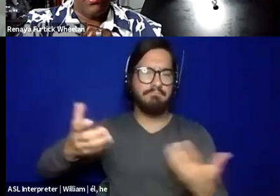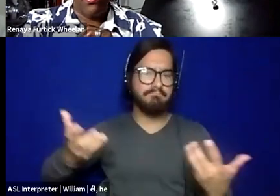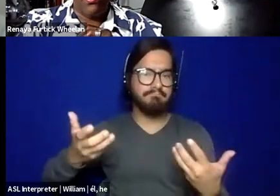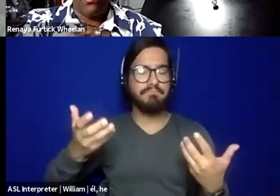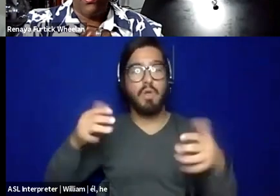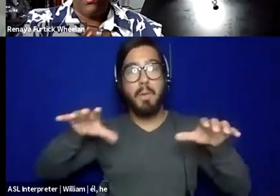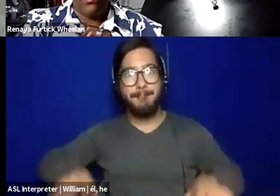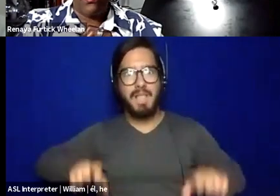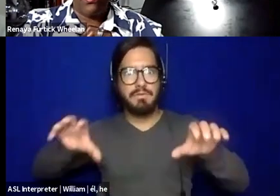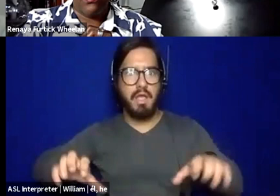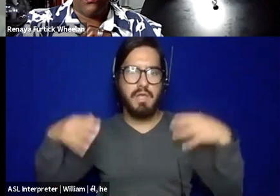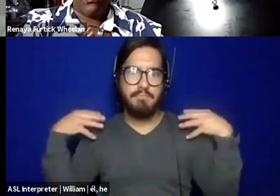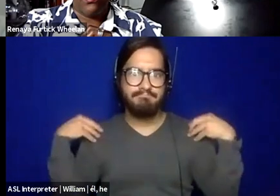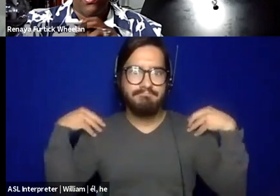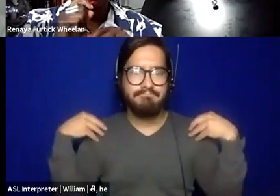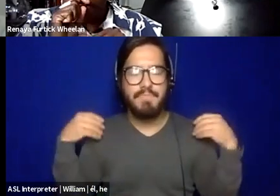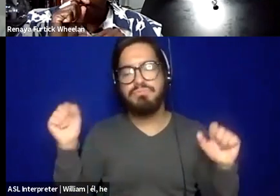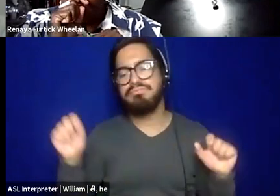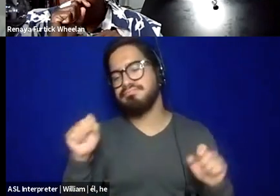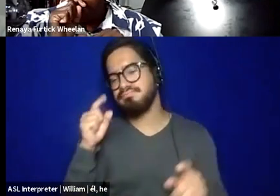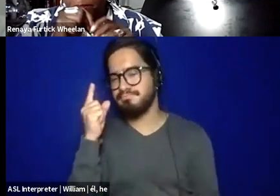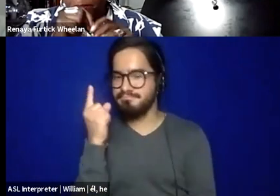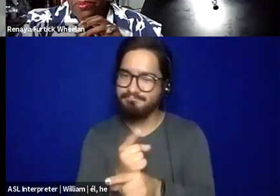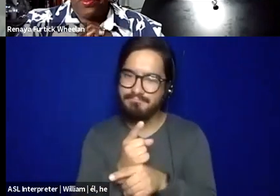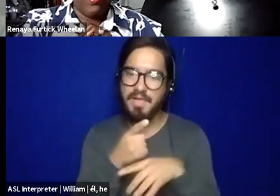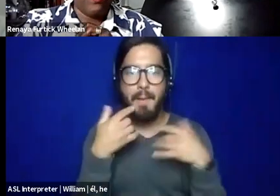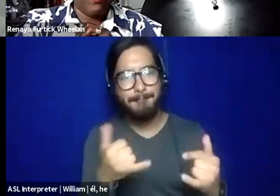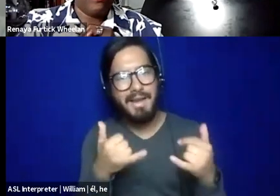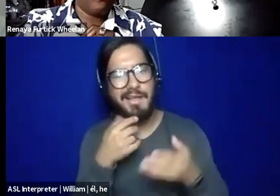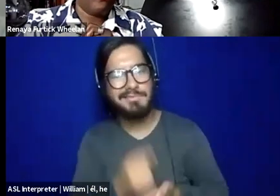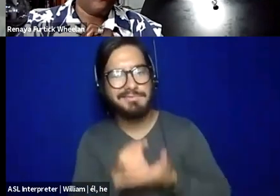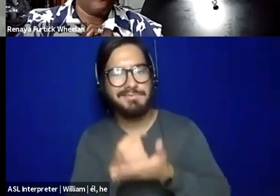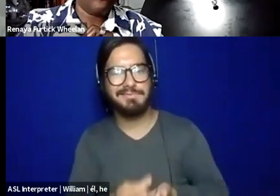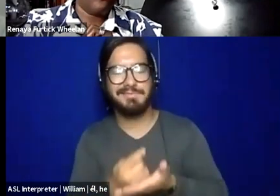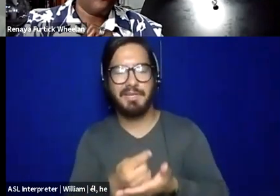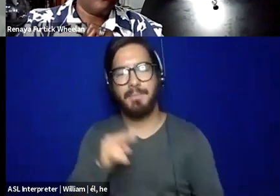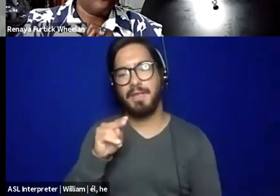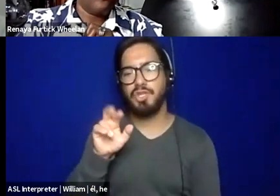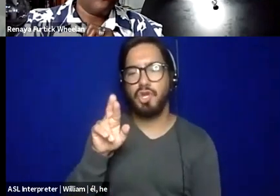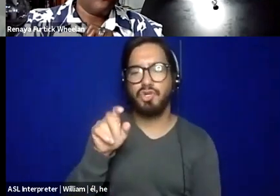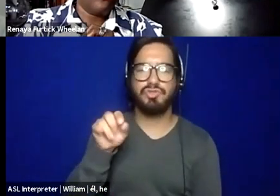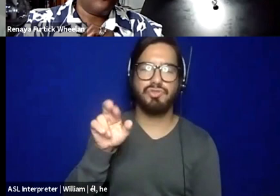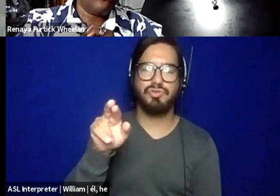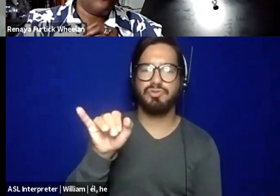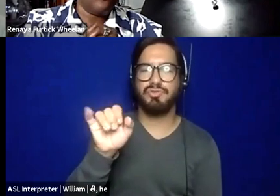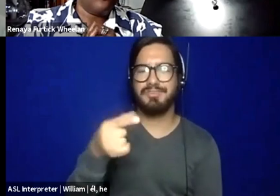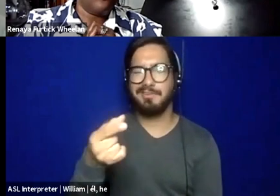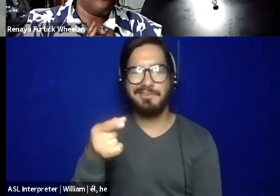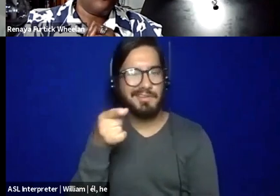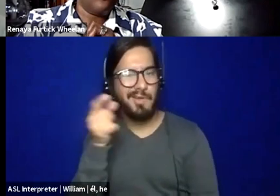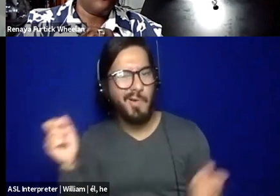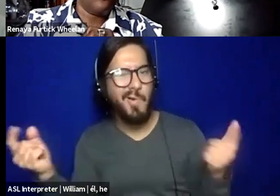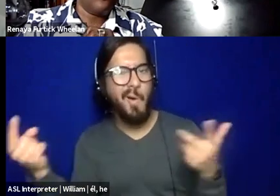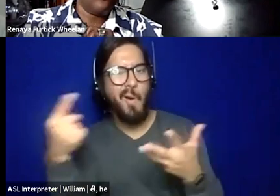absolutely. With massages and play therapy and nurturing, all of those things are super, super important.